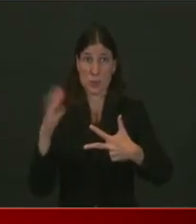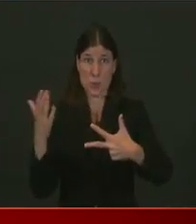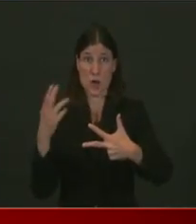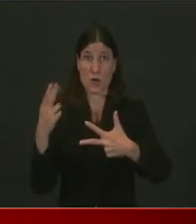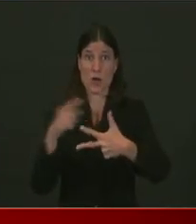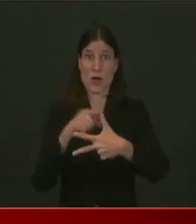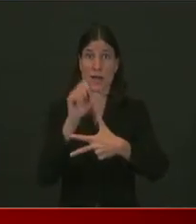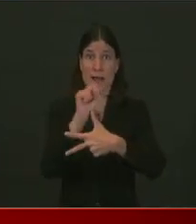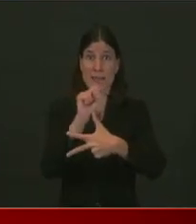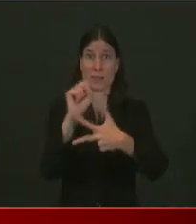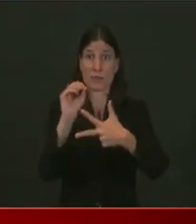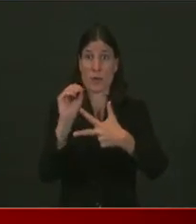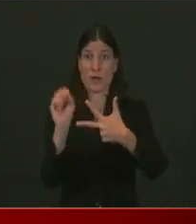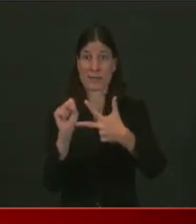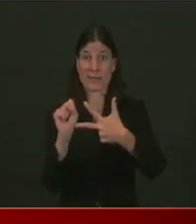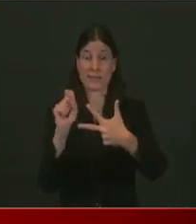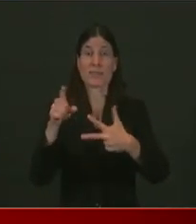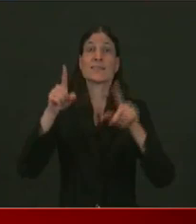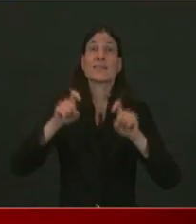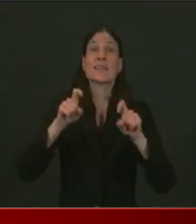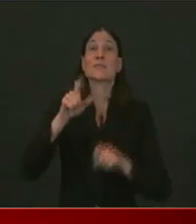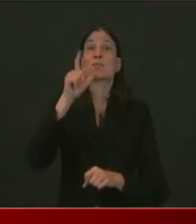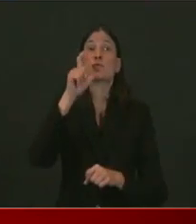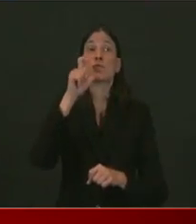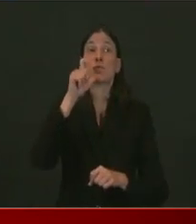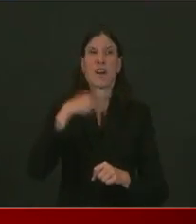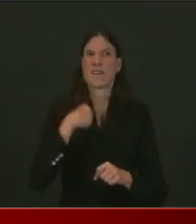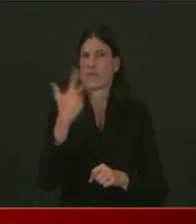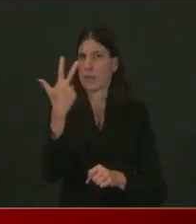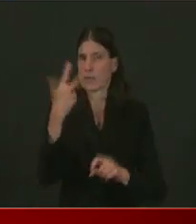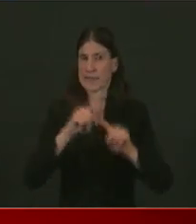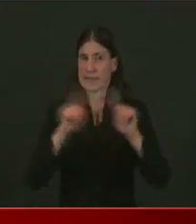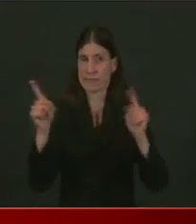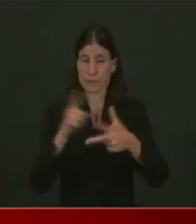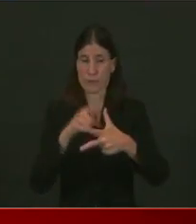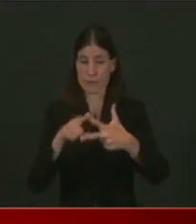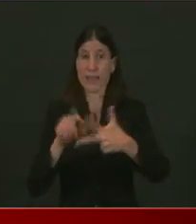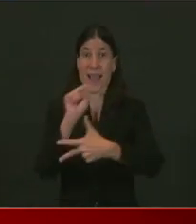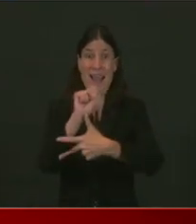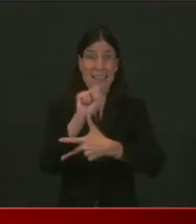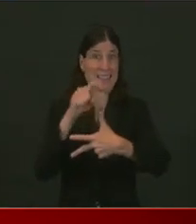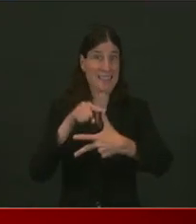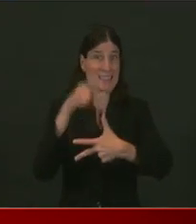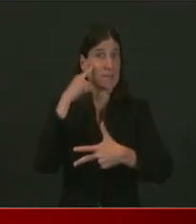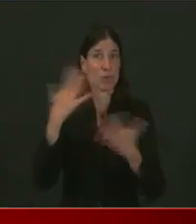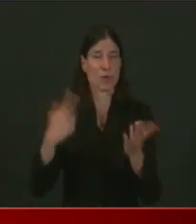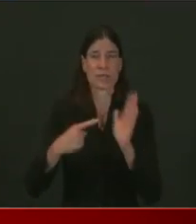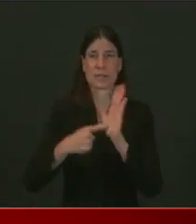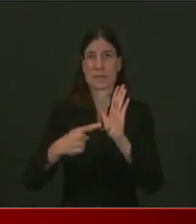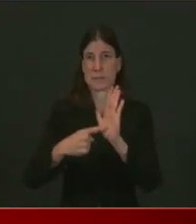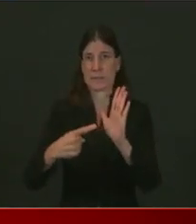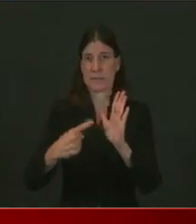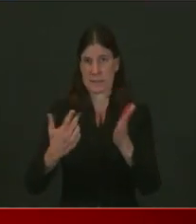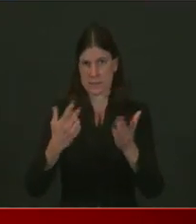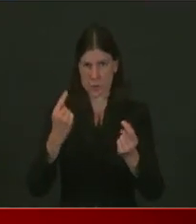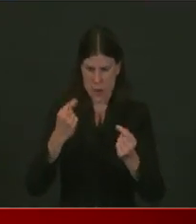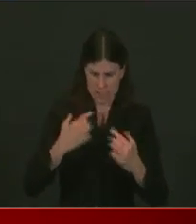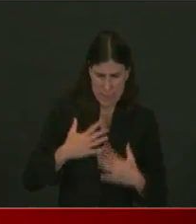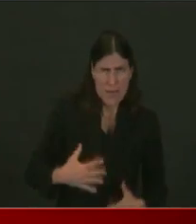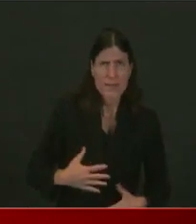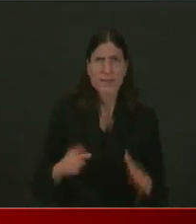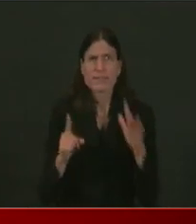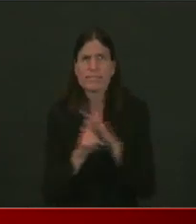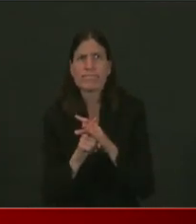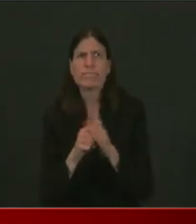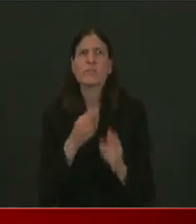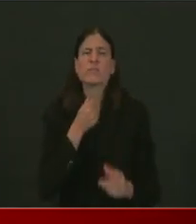The first S is symptomatic. If you feel sick, we want you to call your doctor and get yourself tested